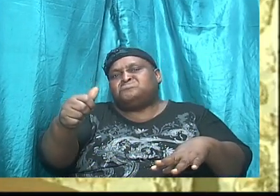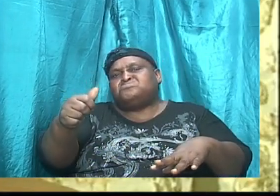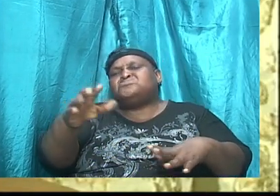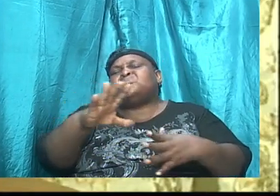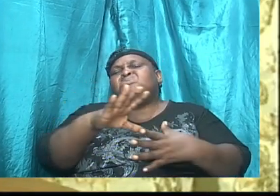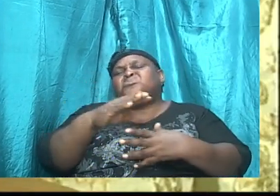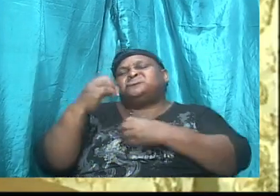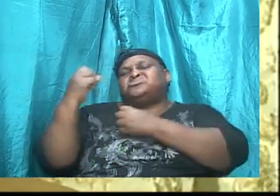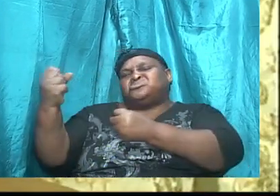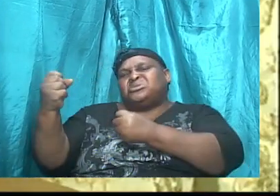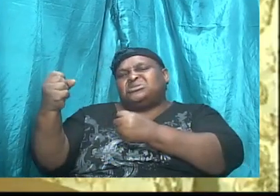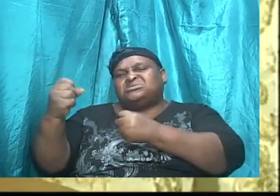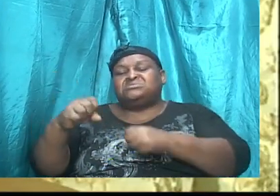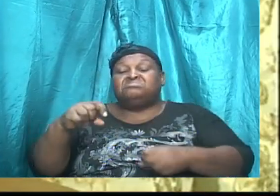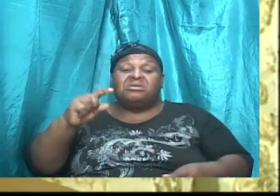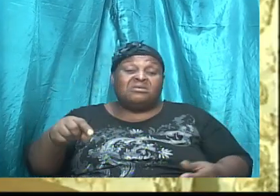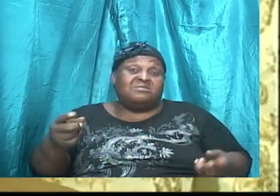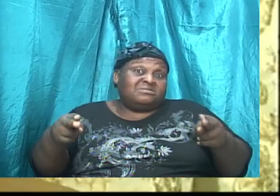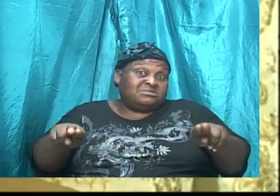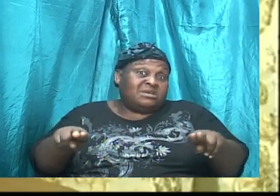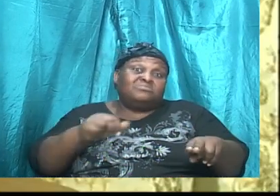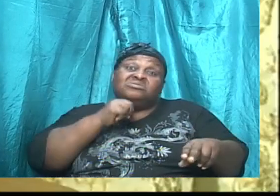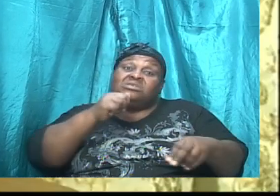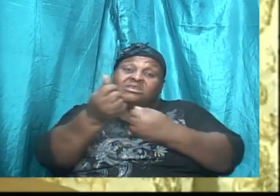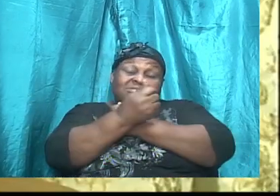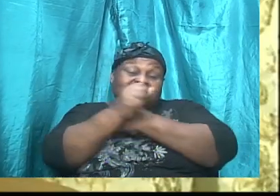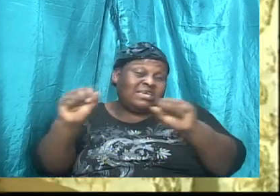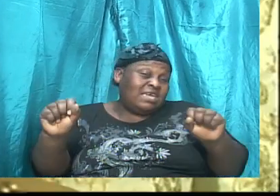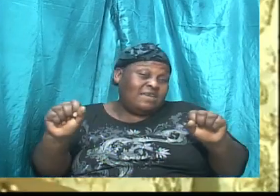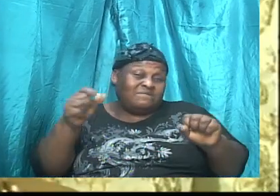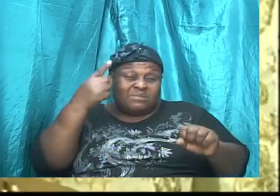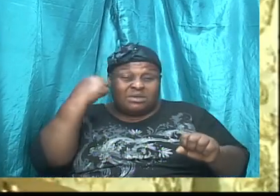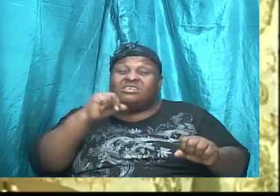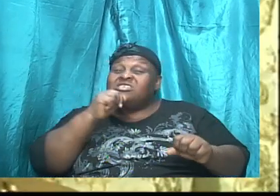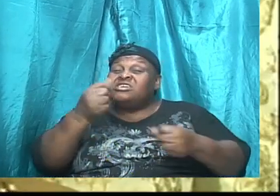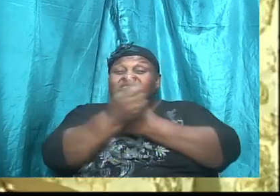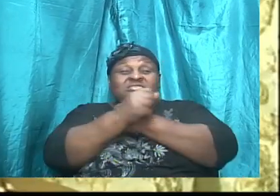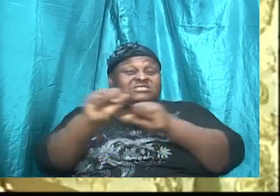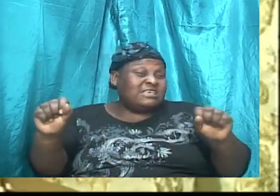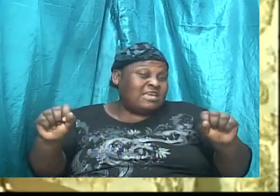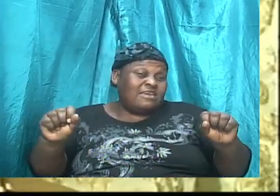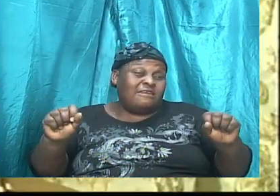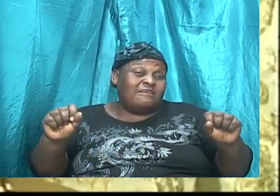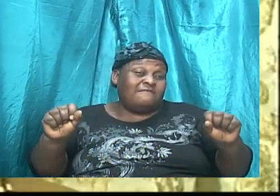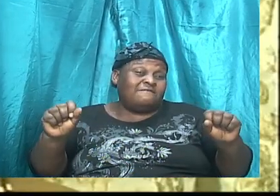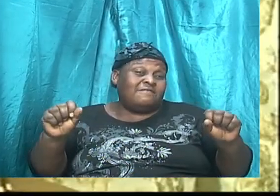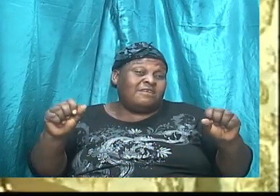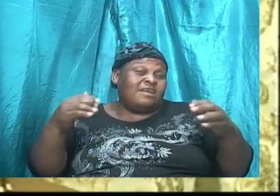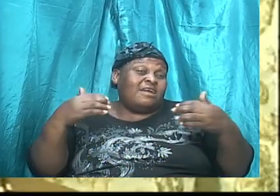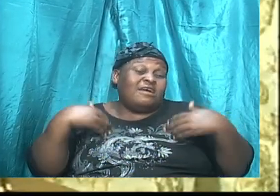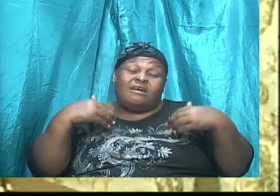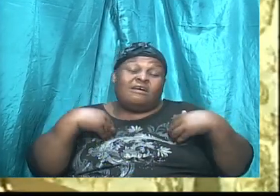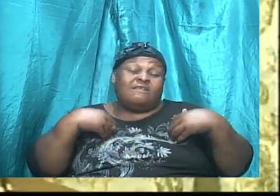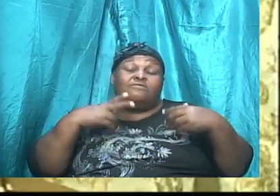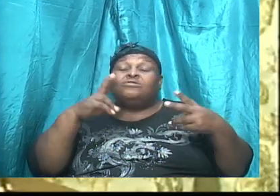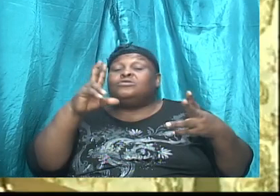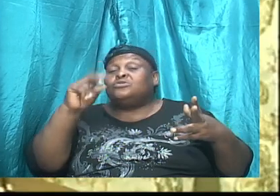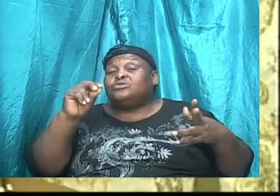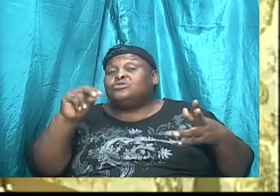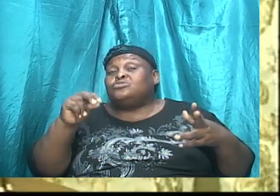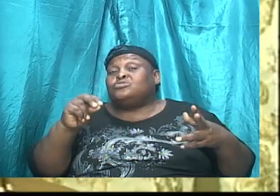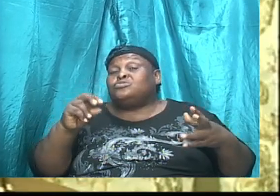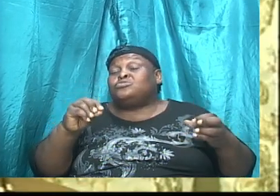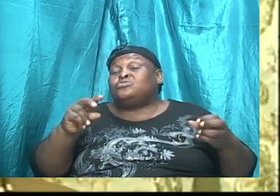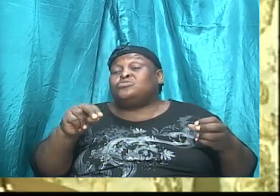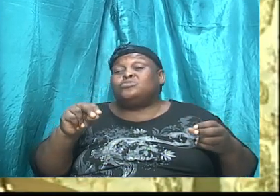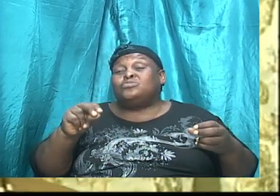unsaved because the unsaved doesn't have an option. And this will also happen to the saved individual, to the person that received the